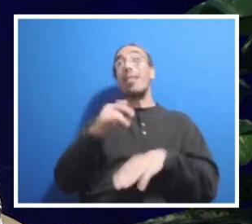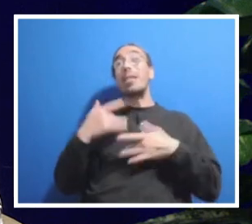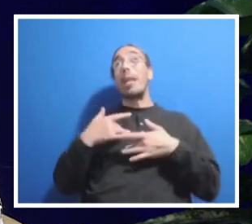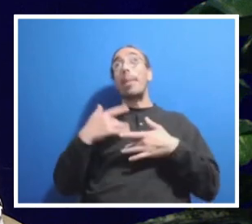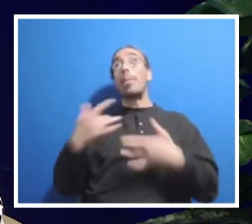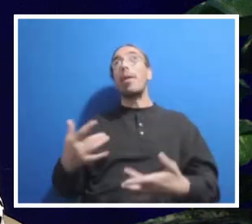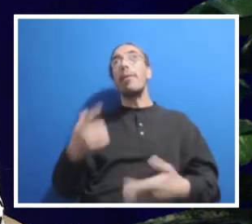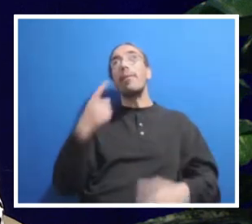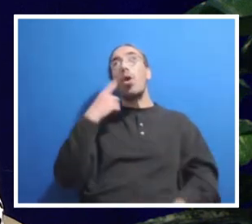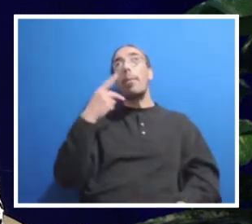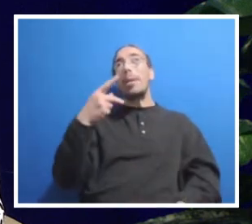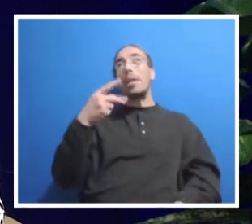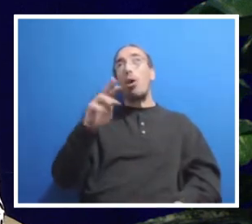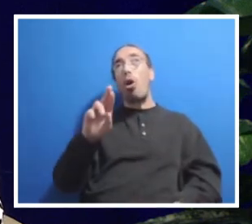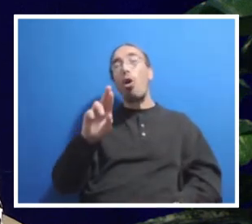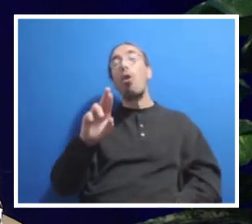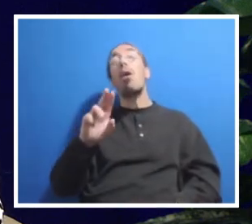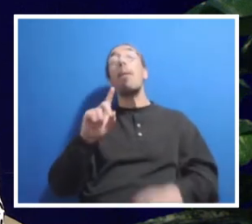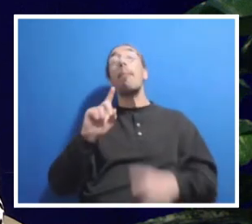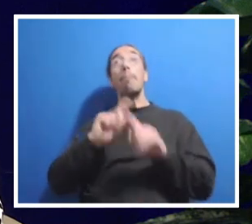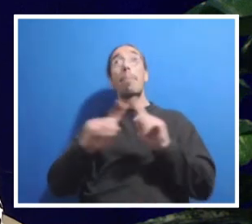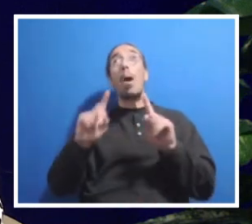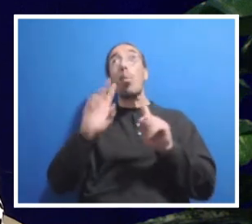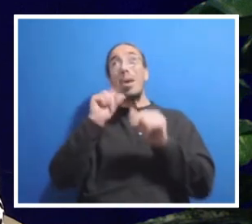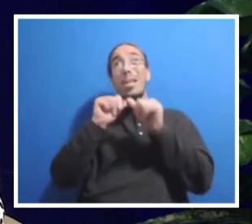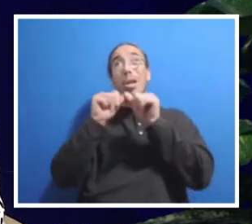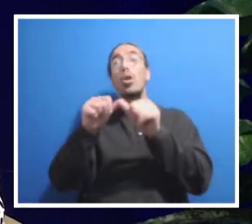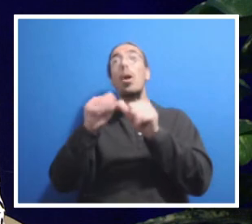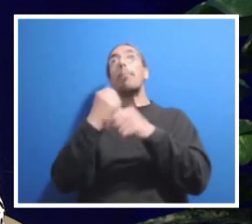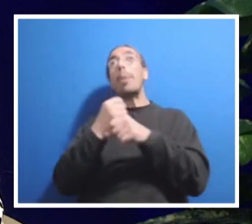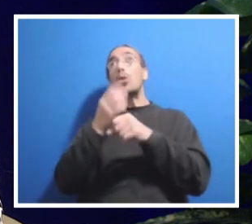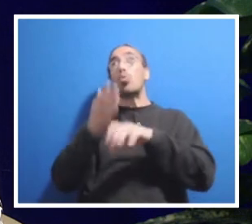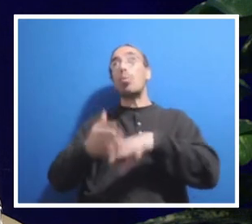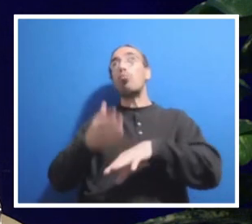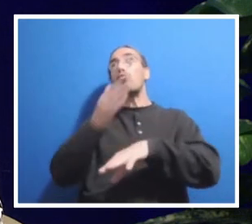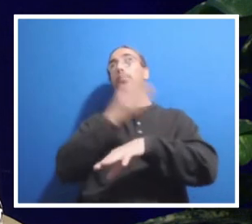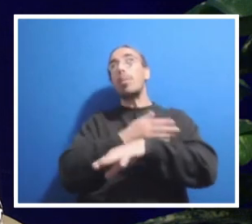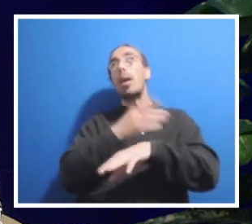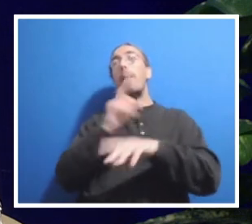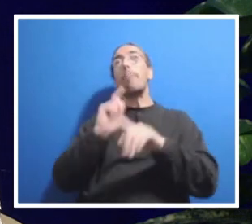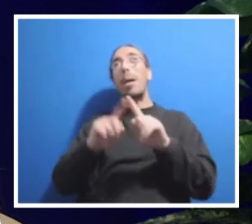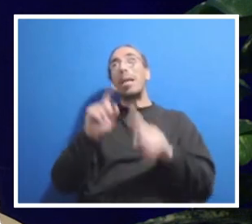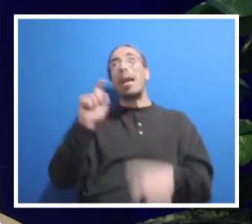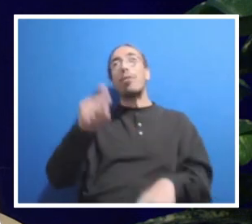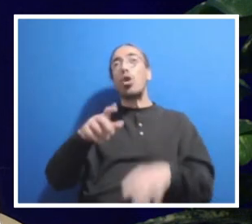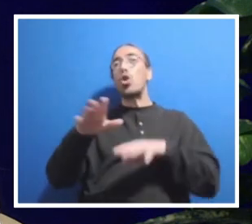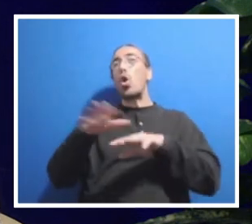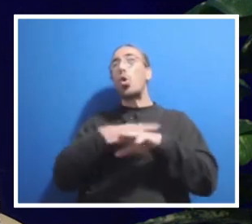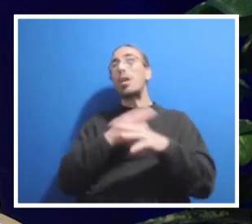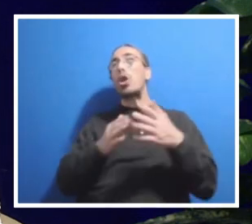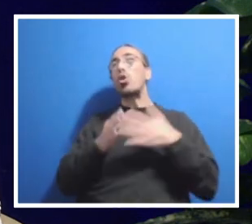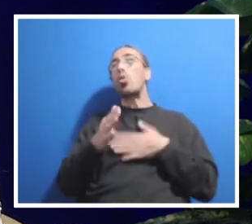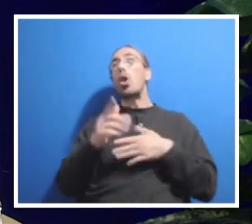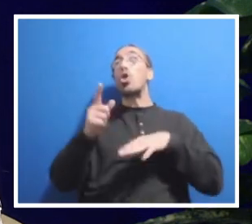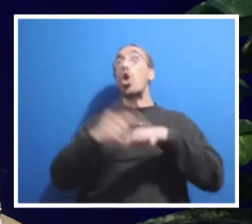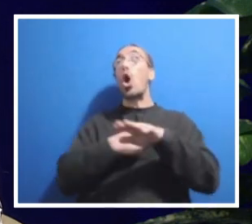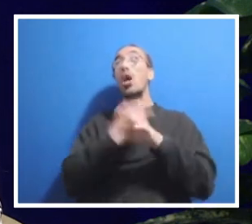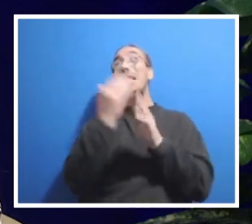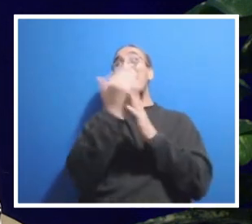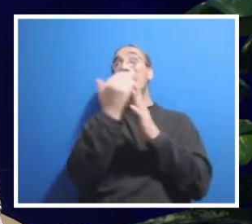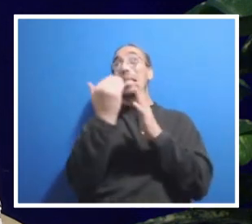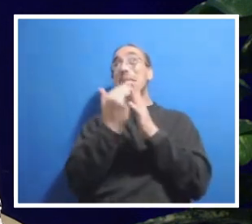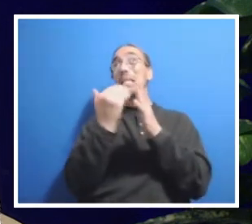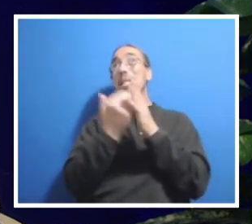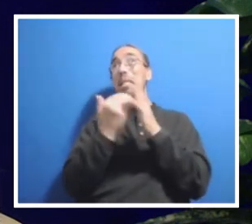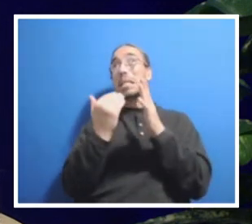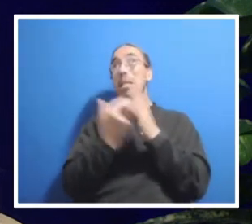as well. So, we'll continue to make those improvements. We just have to slowly get through a very long list. And